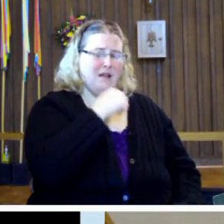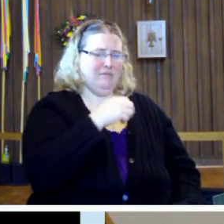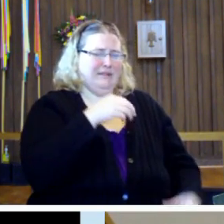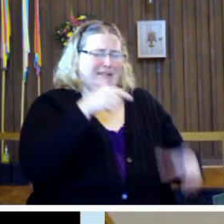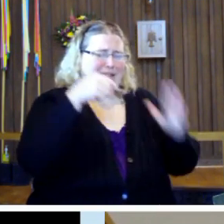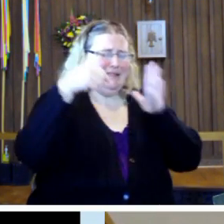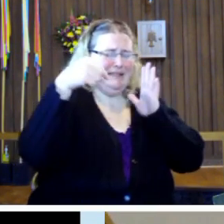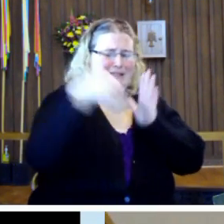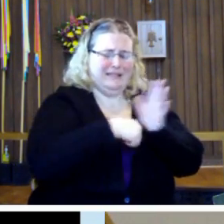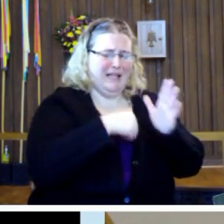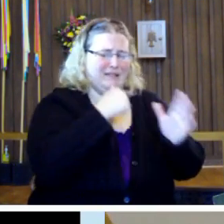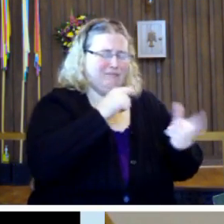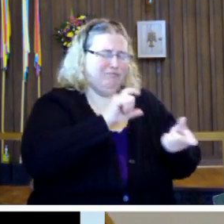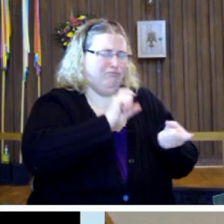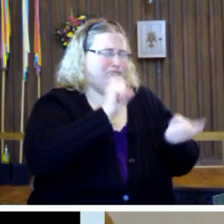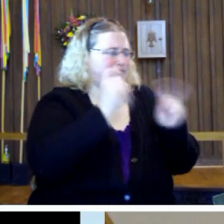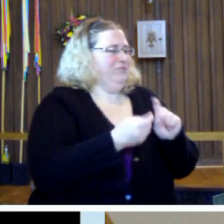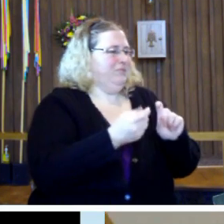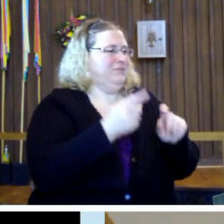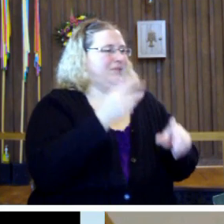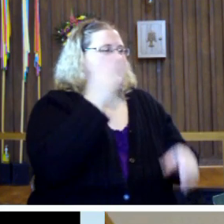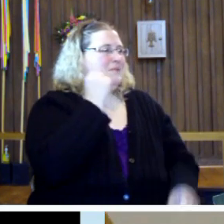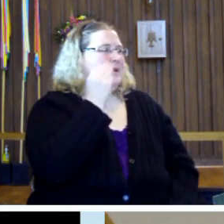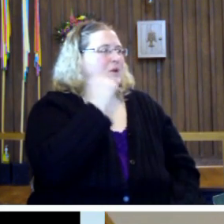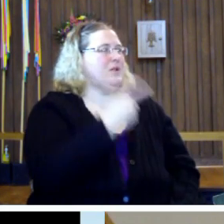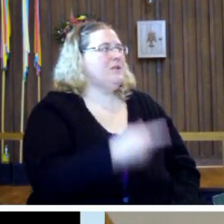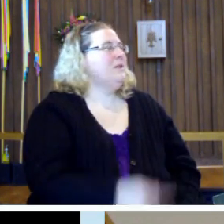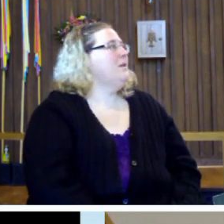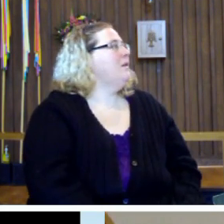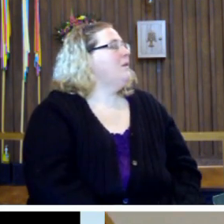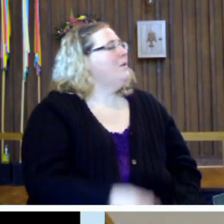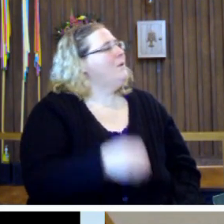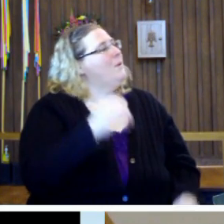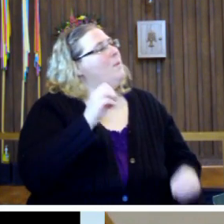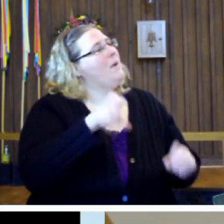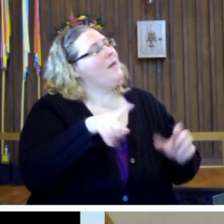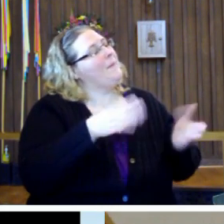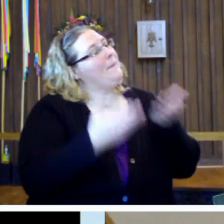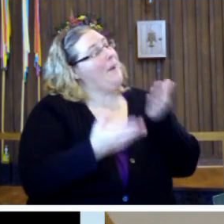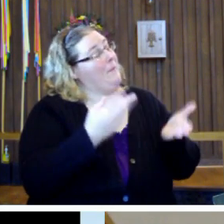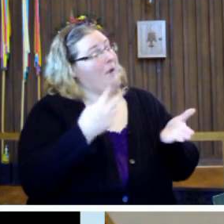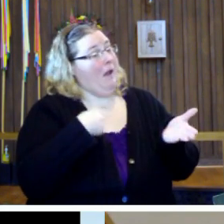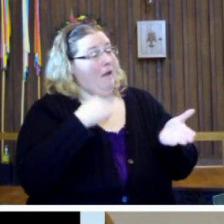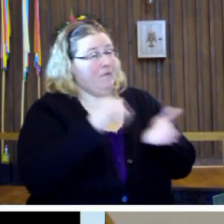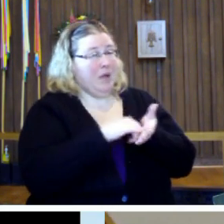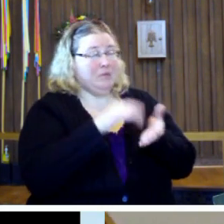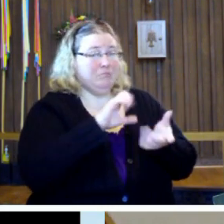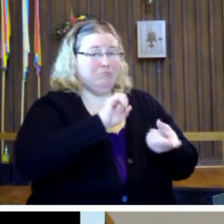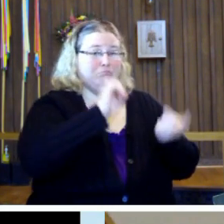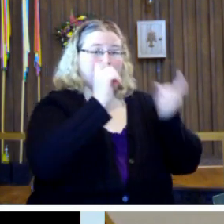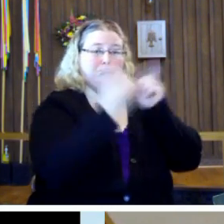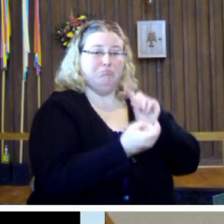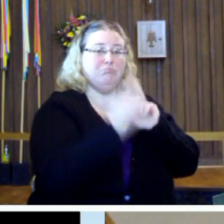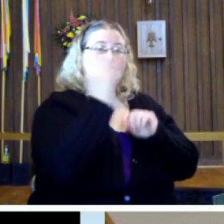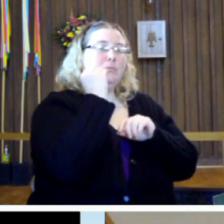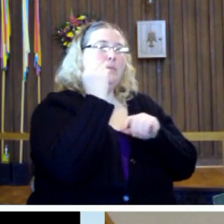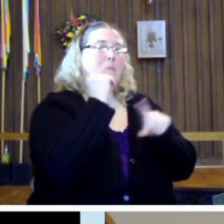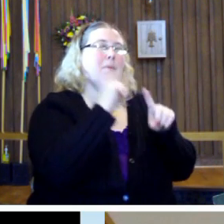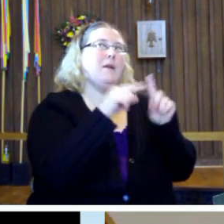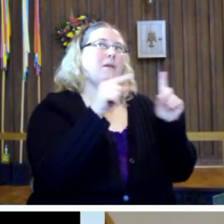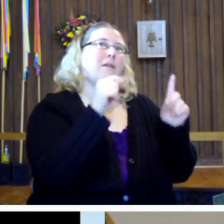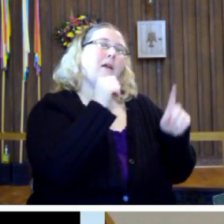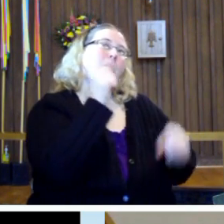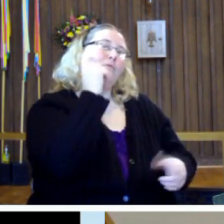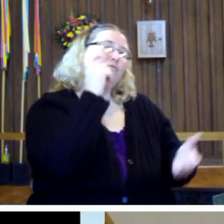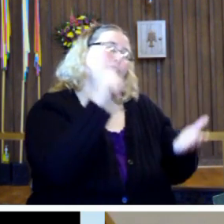an intense conversion experience? Well, maybe we have had a conversion experience, but we haven't been